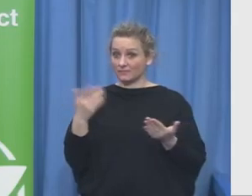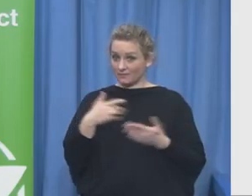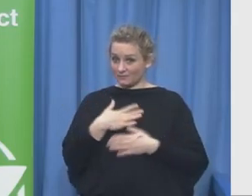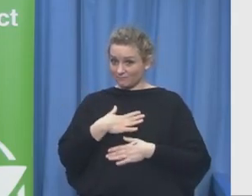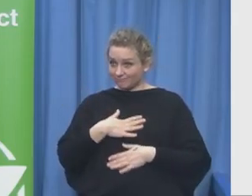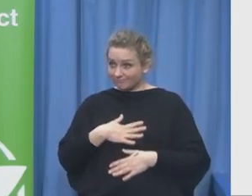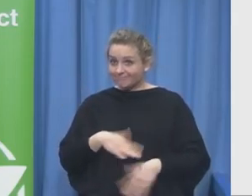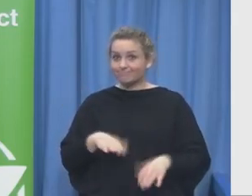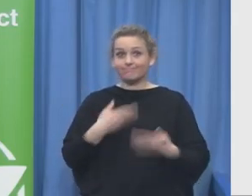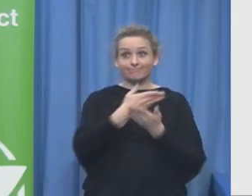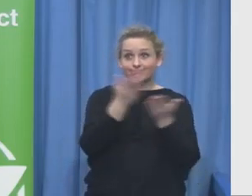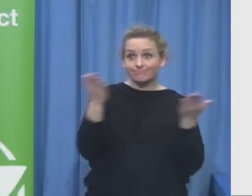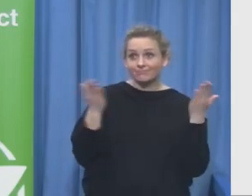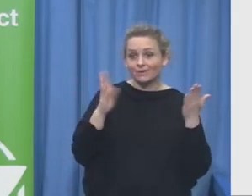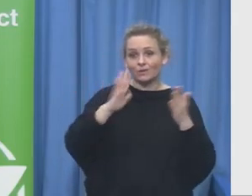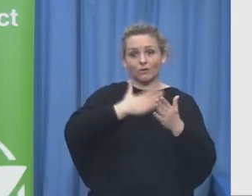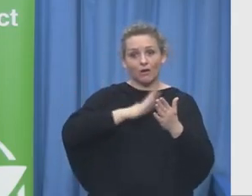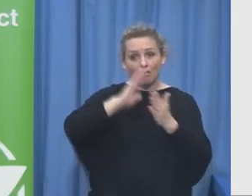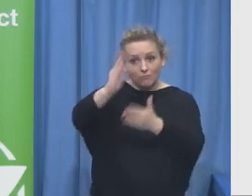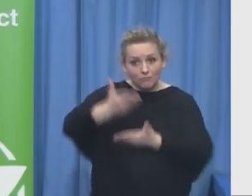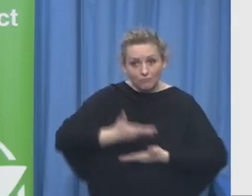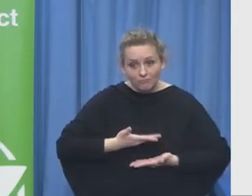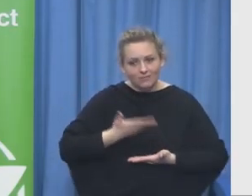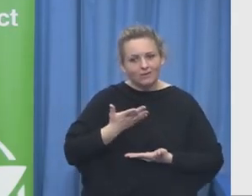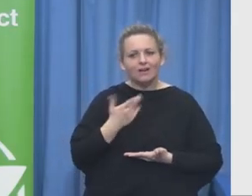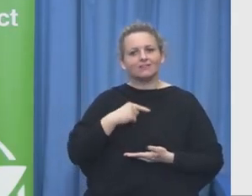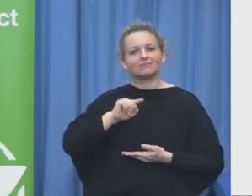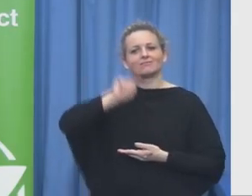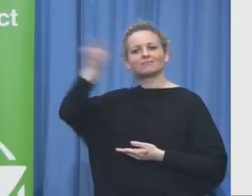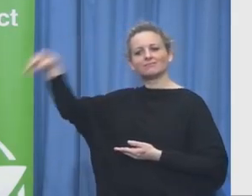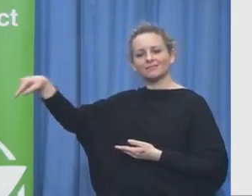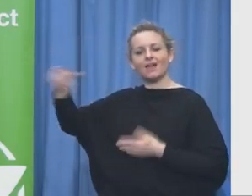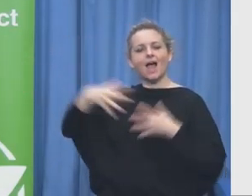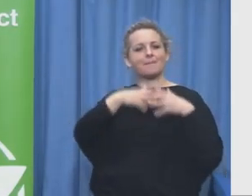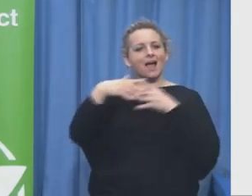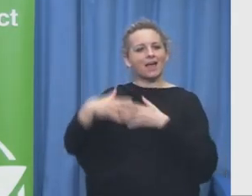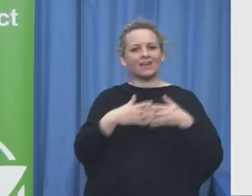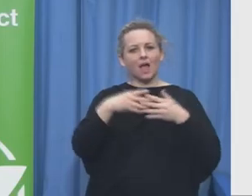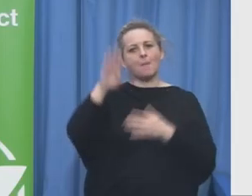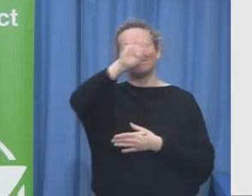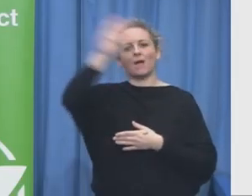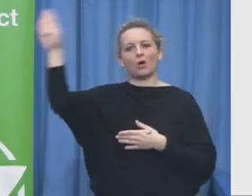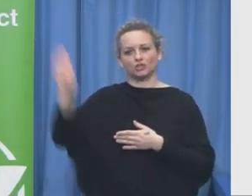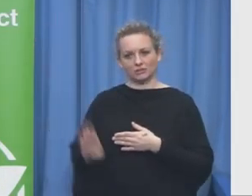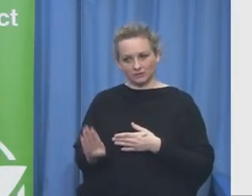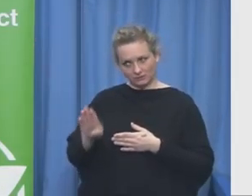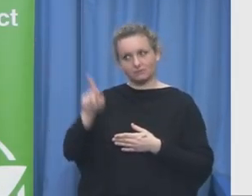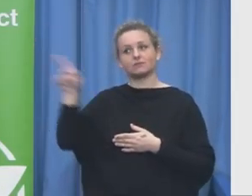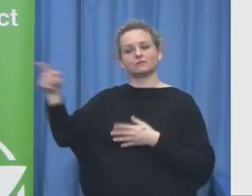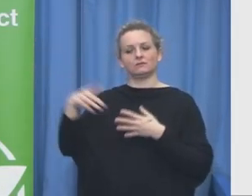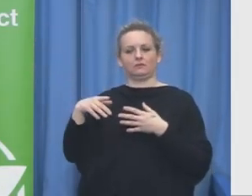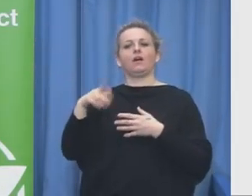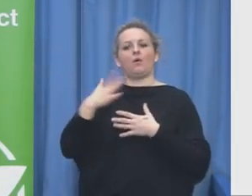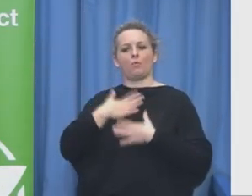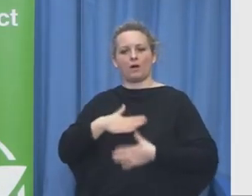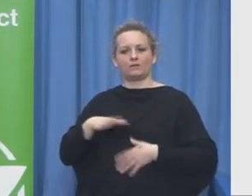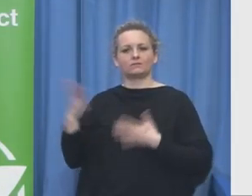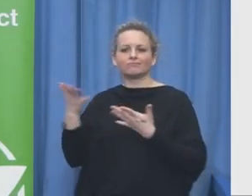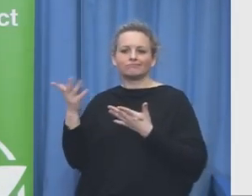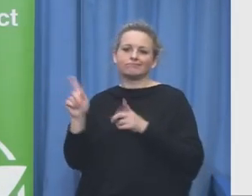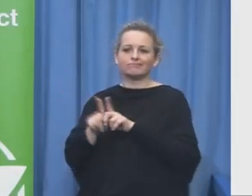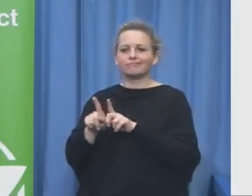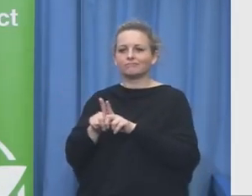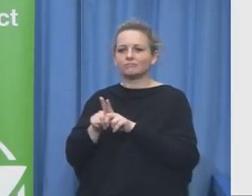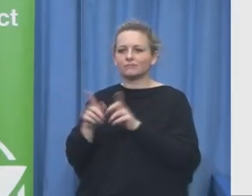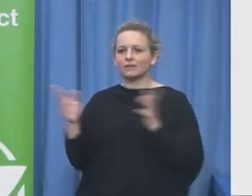summit in November uh in Boston that will take and continue the conversations that we learn from our partners here at the